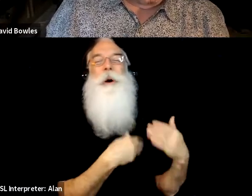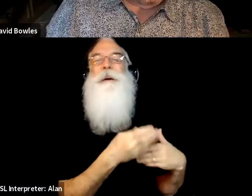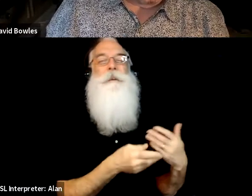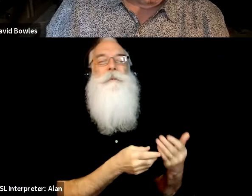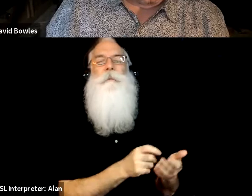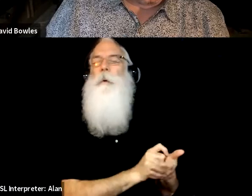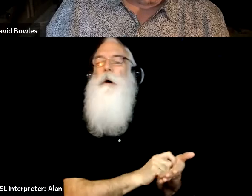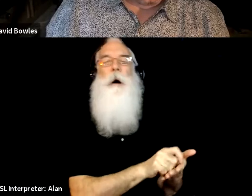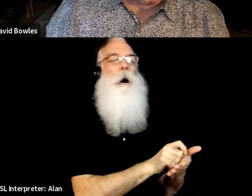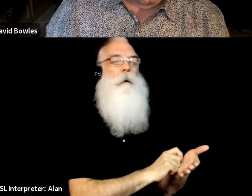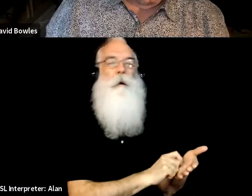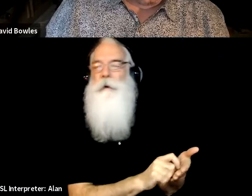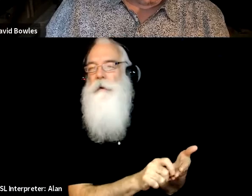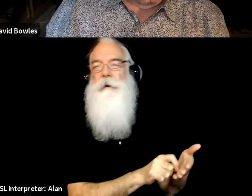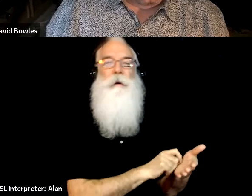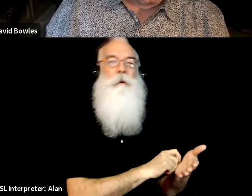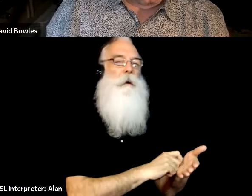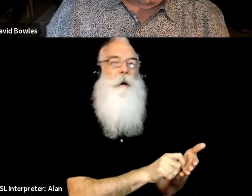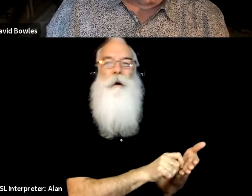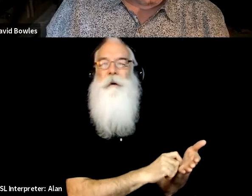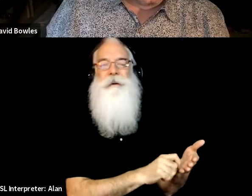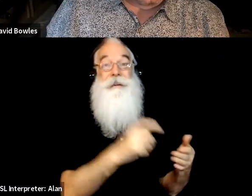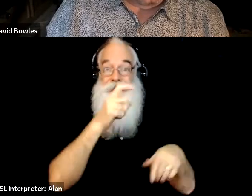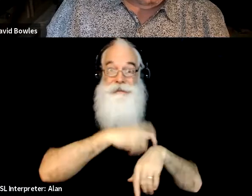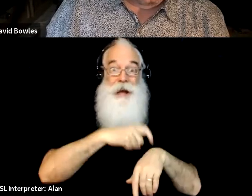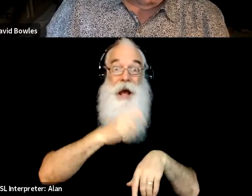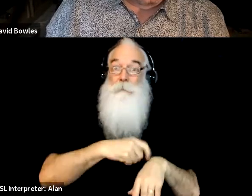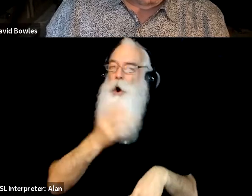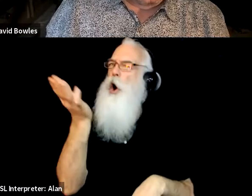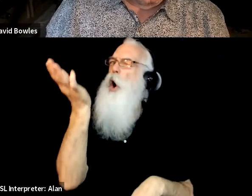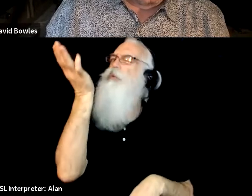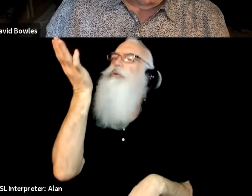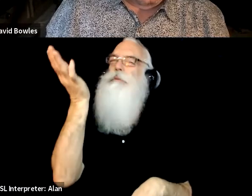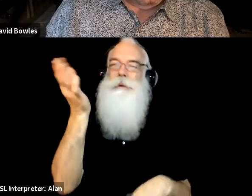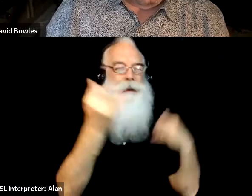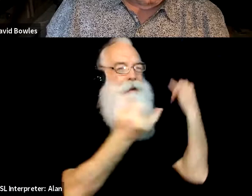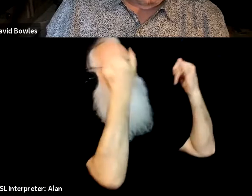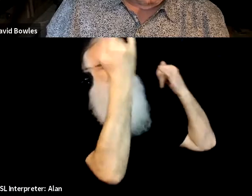time flow changes when my imagination is, is, um,